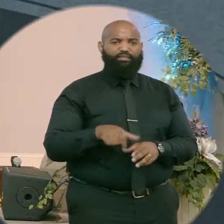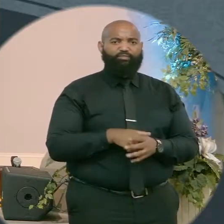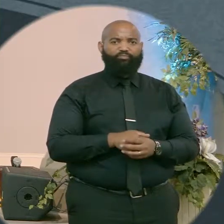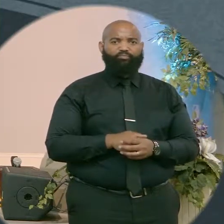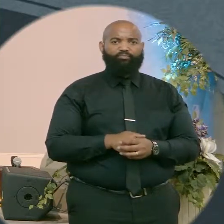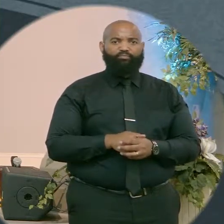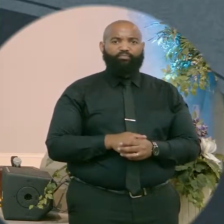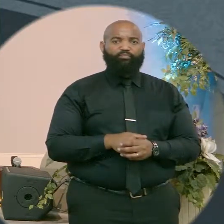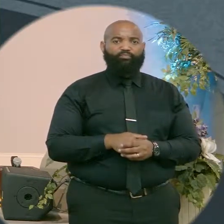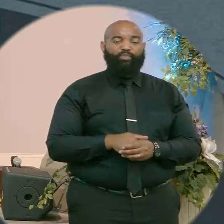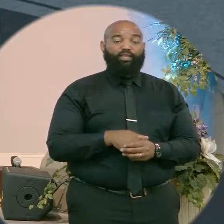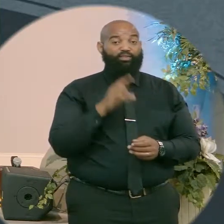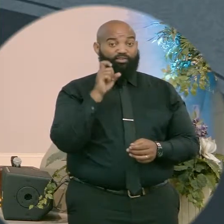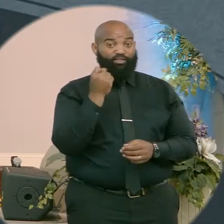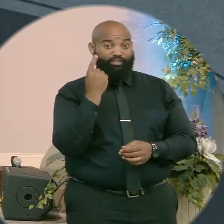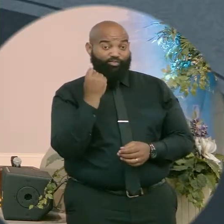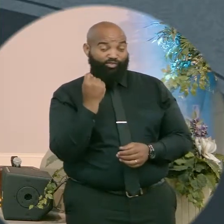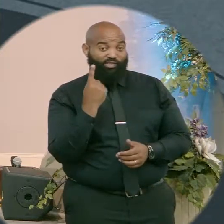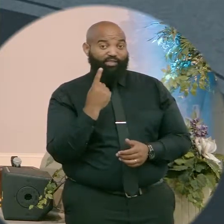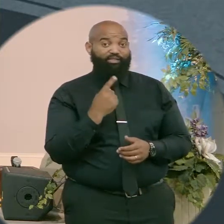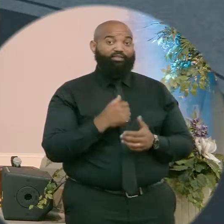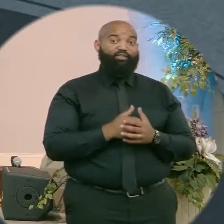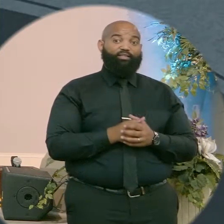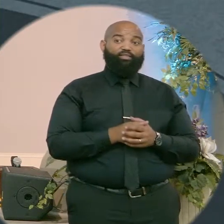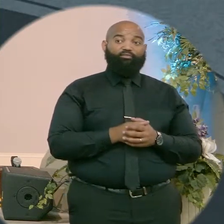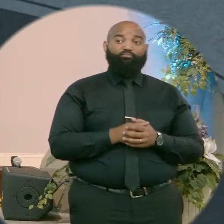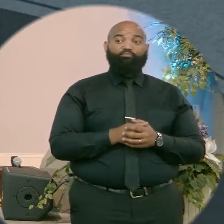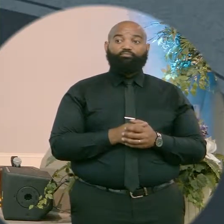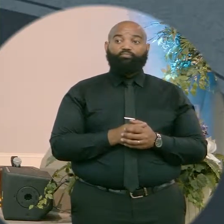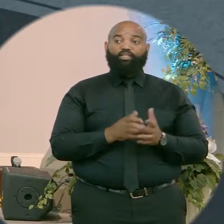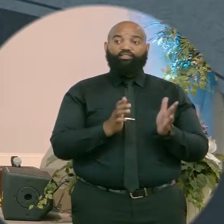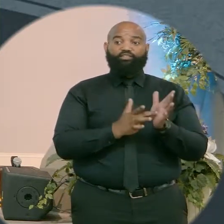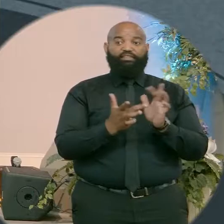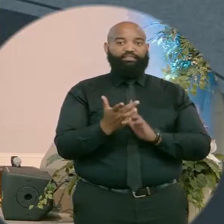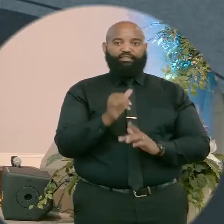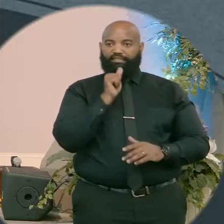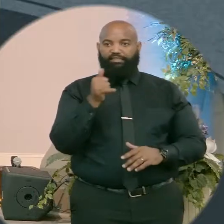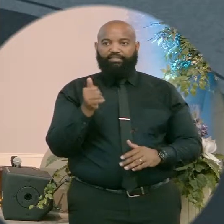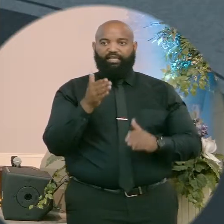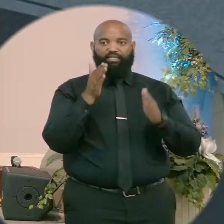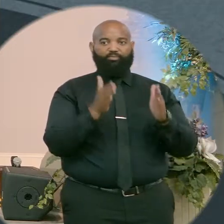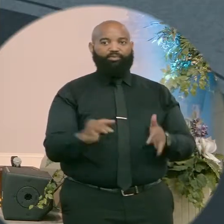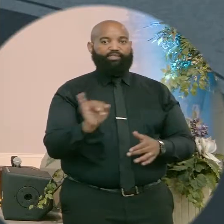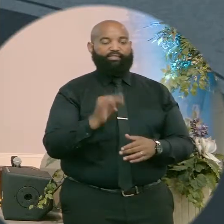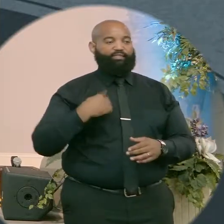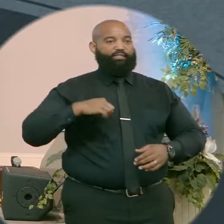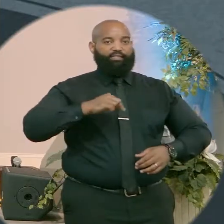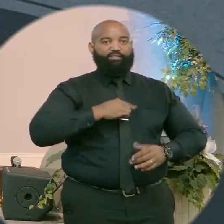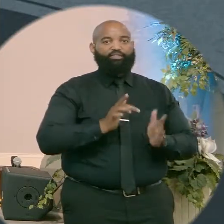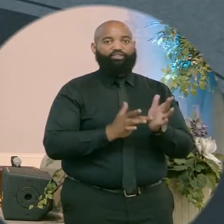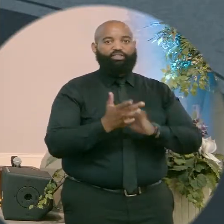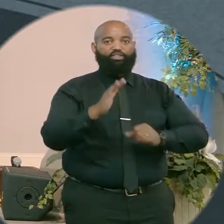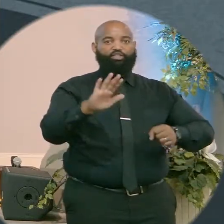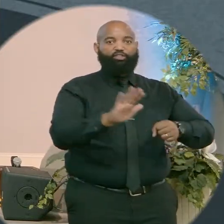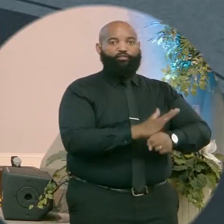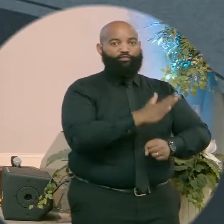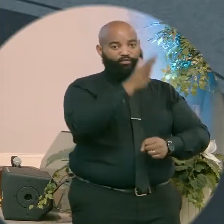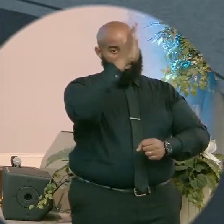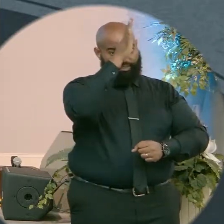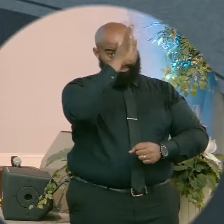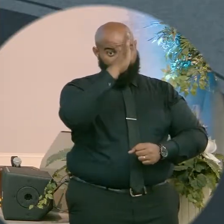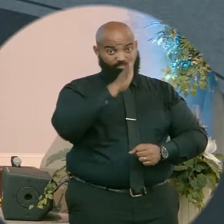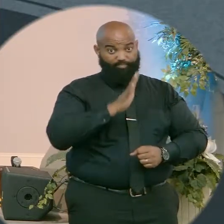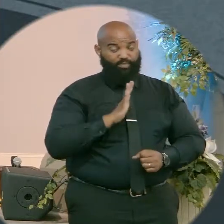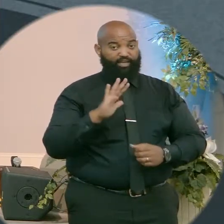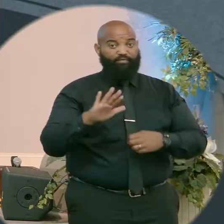and then they try to make Jesus think and act like we act instead of realizing he's fully God and fully man sent by the